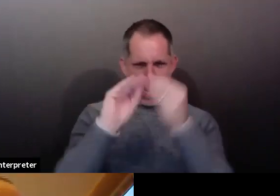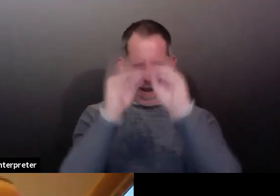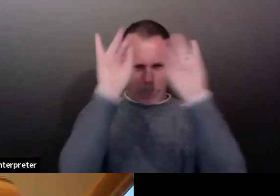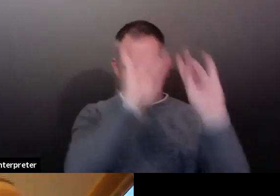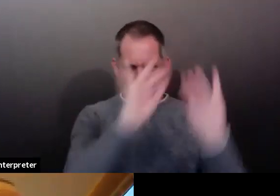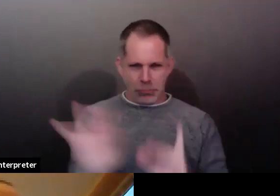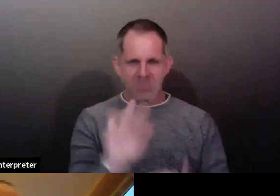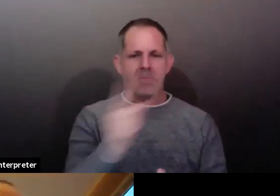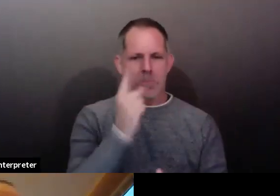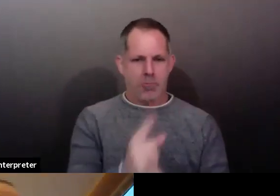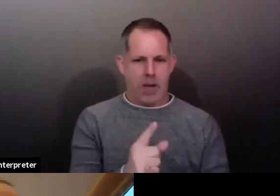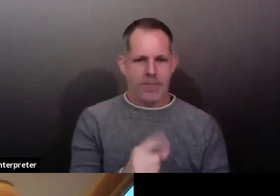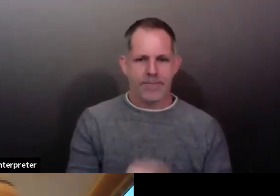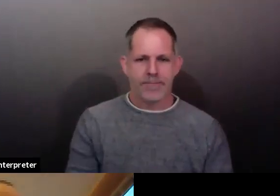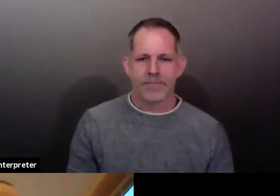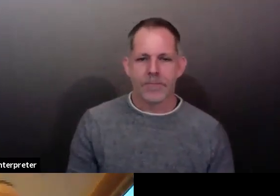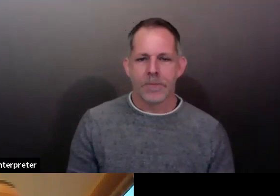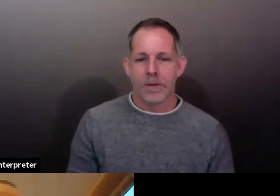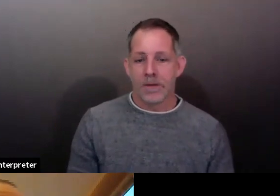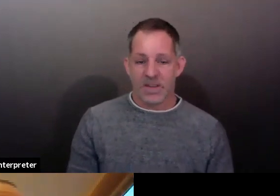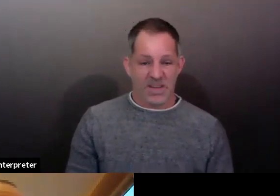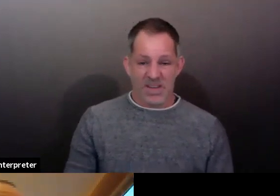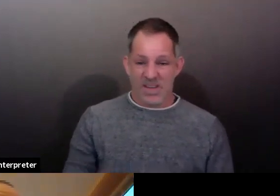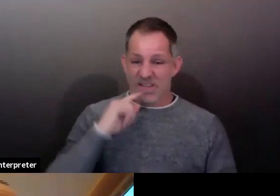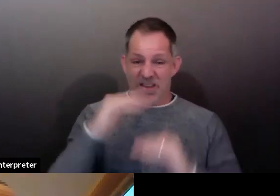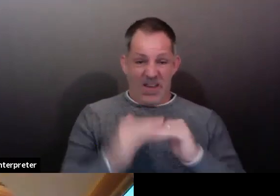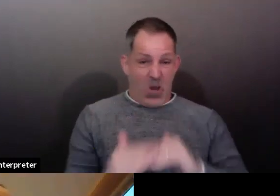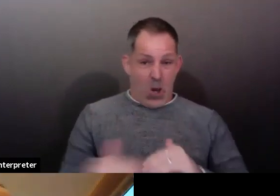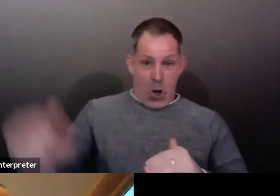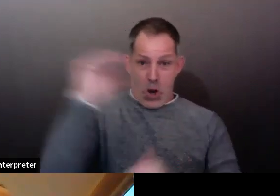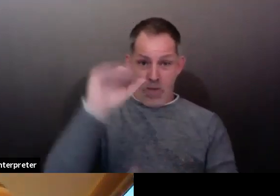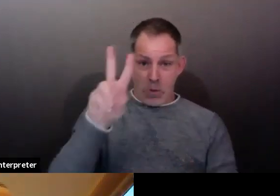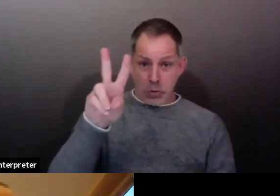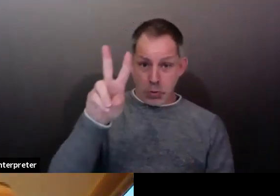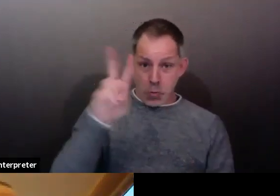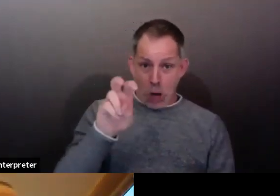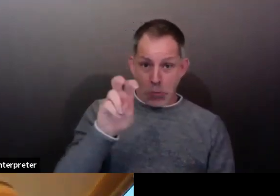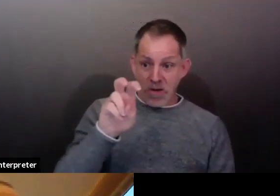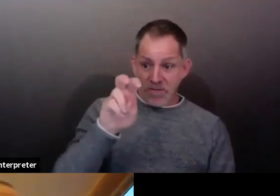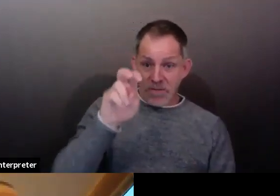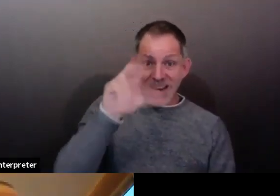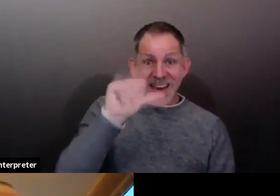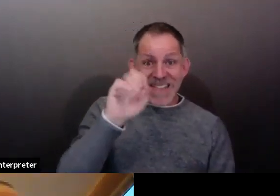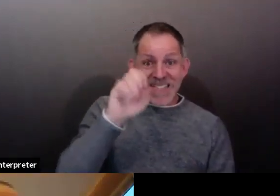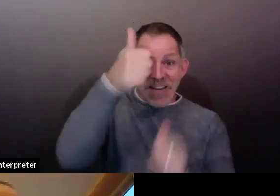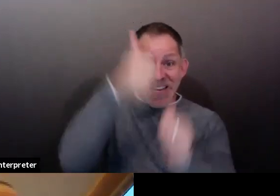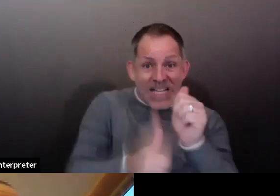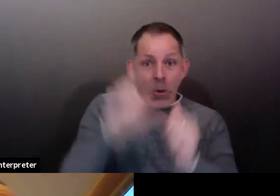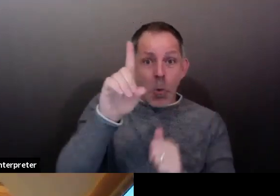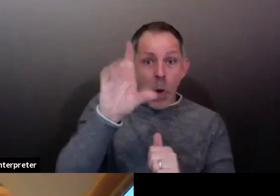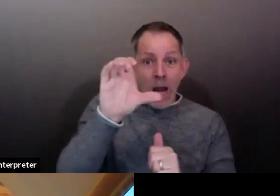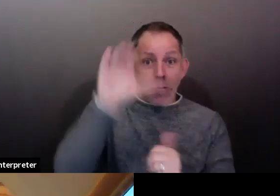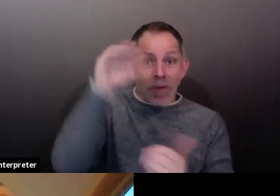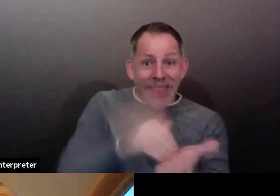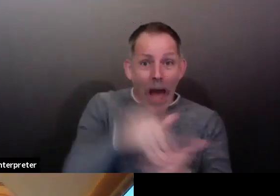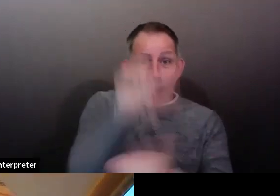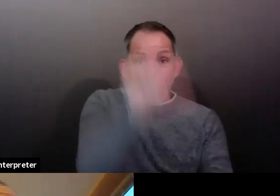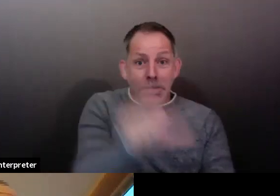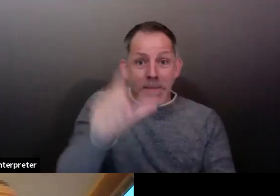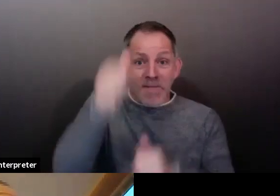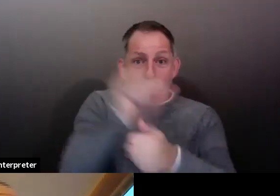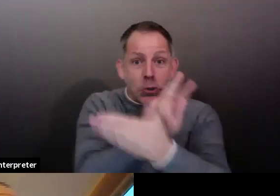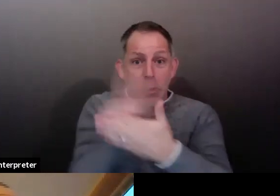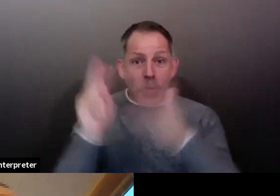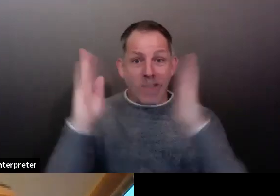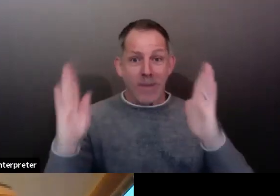200 cases per 100,000 per two weeks. So not sustainable. There are ebbs and flows in the